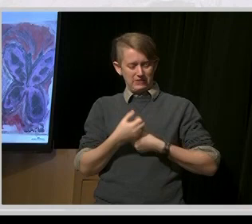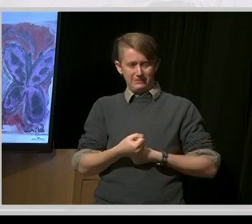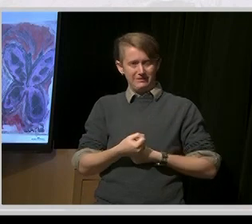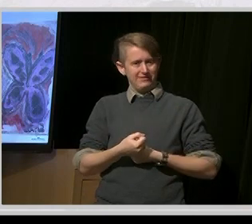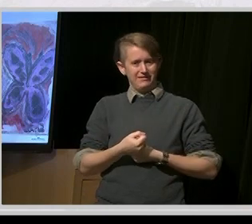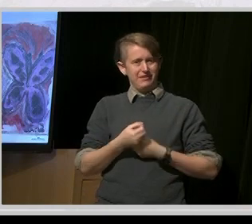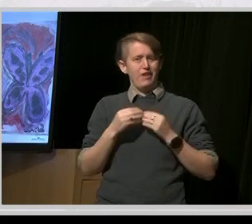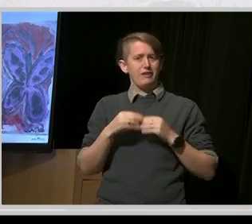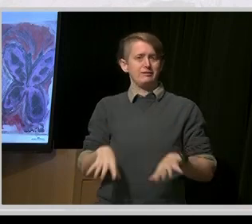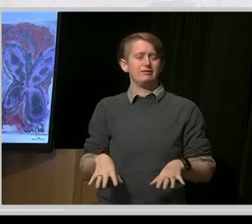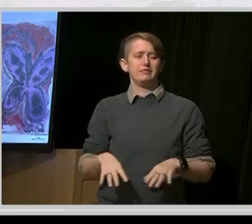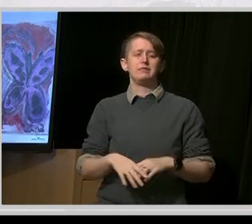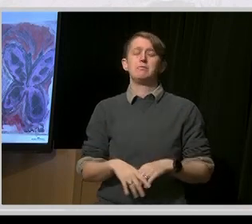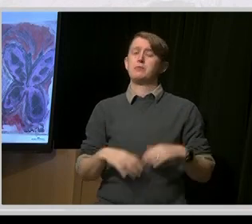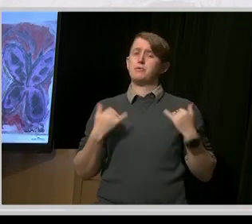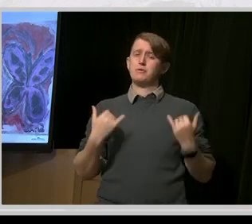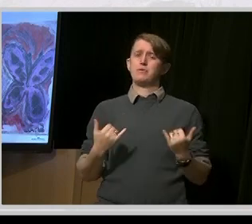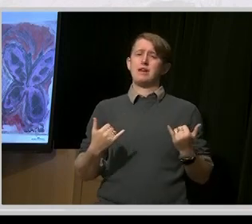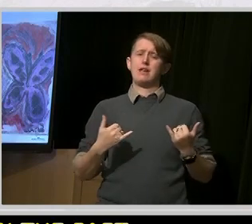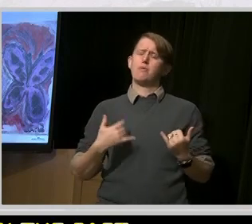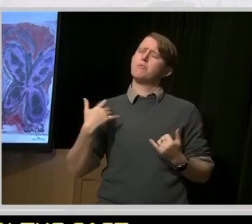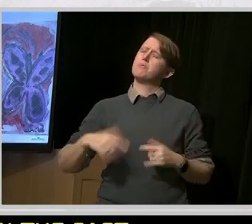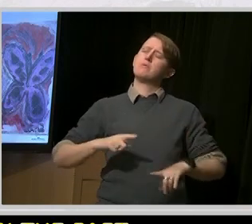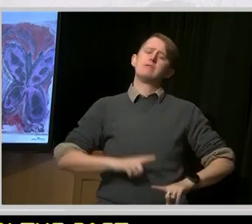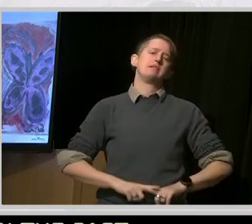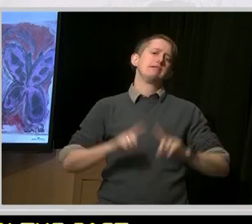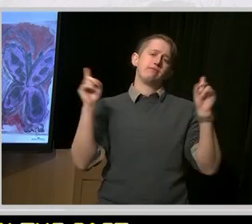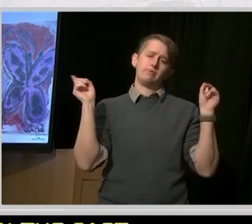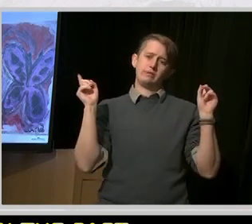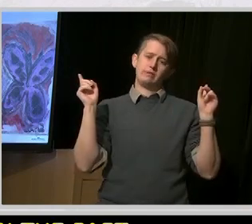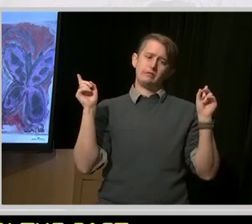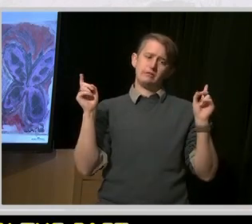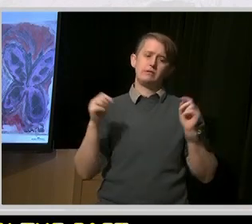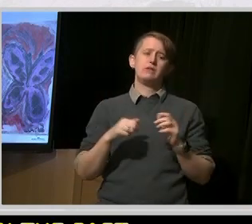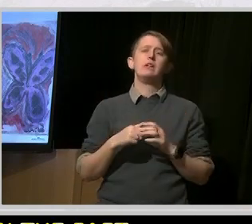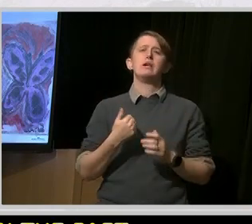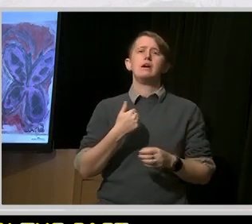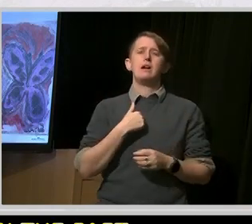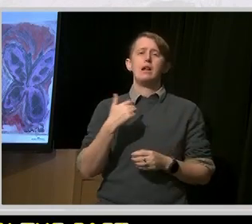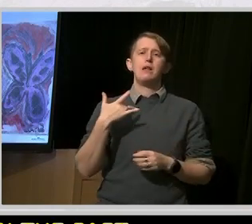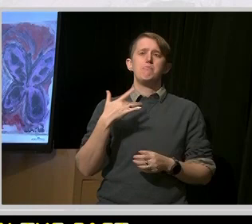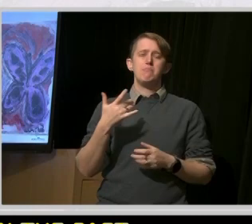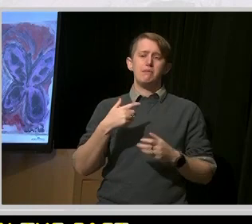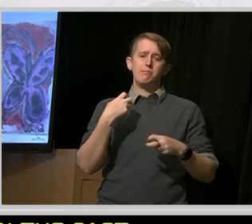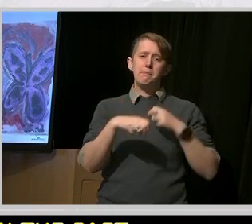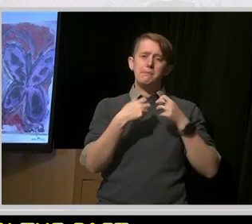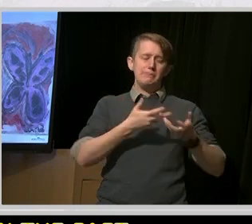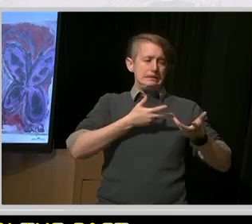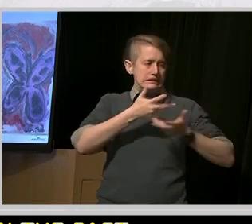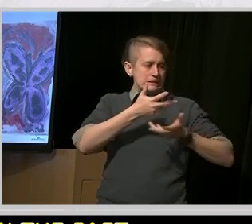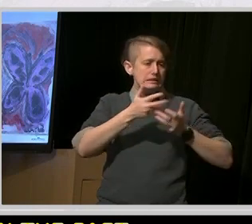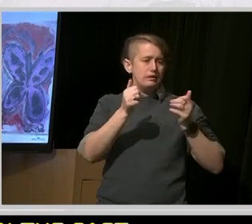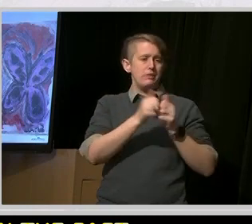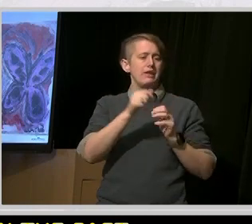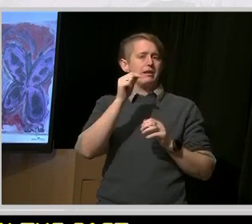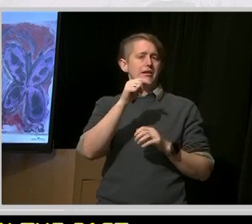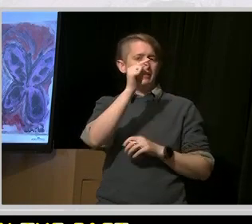talking to and dealing with representatives from government agencies. Sometimes